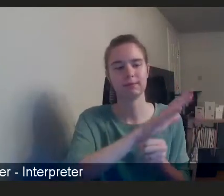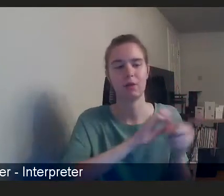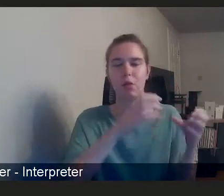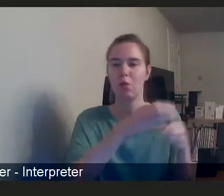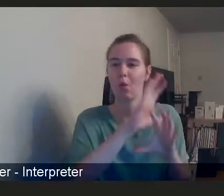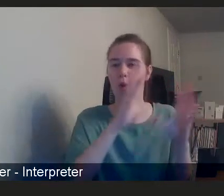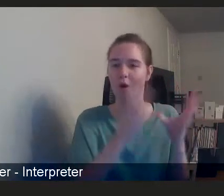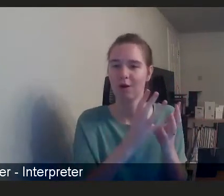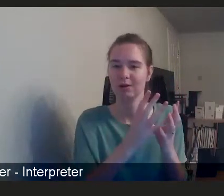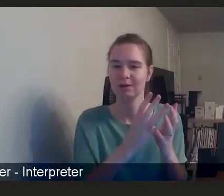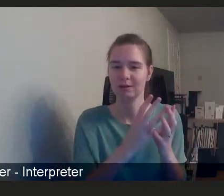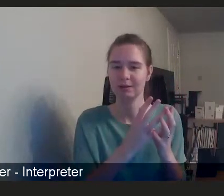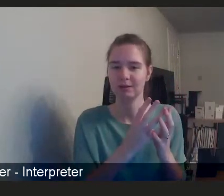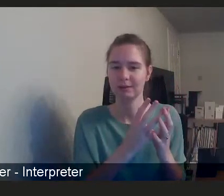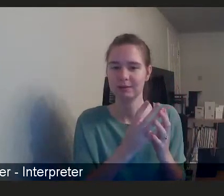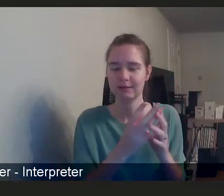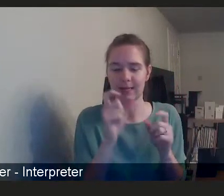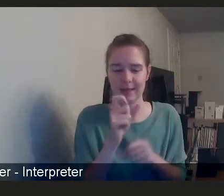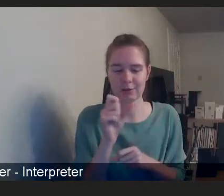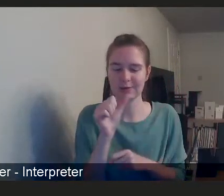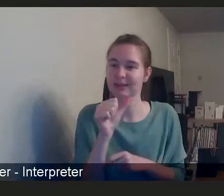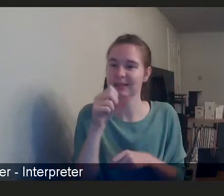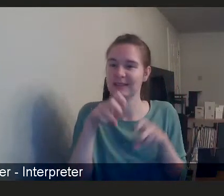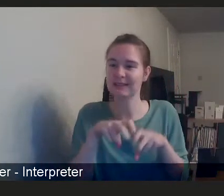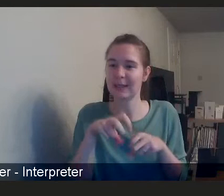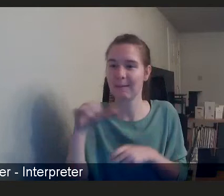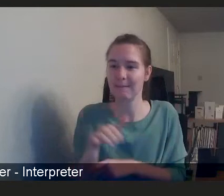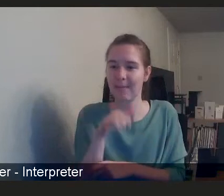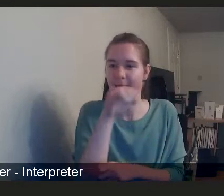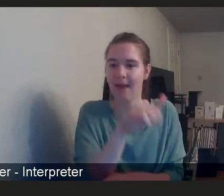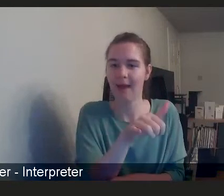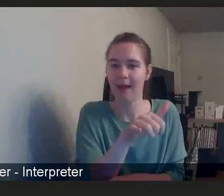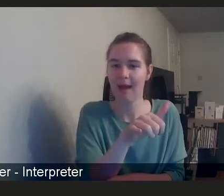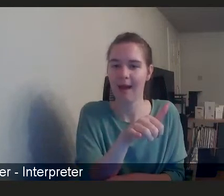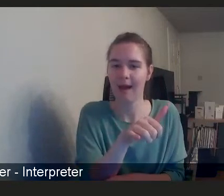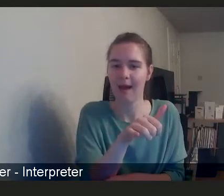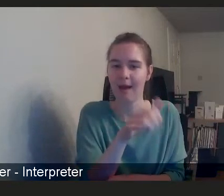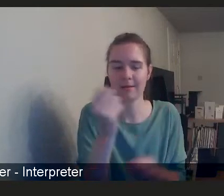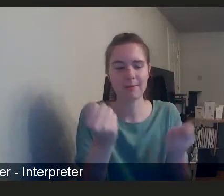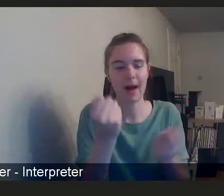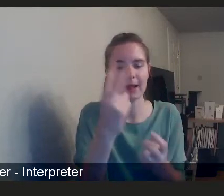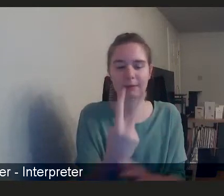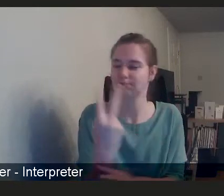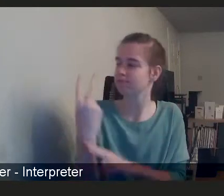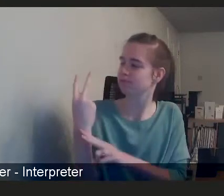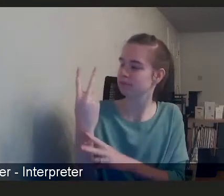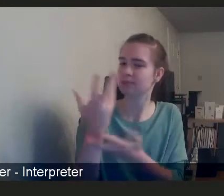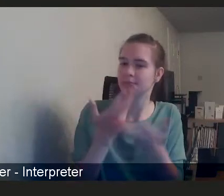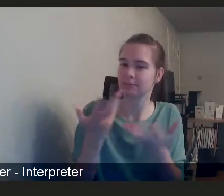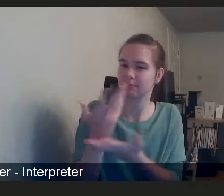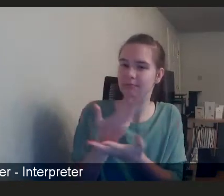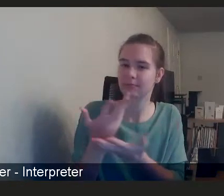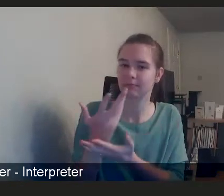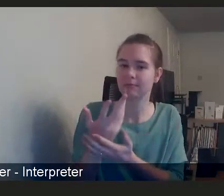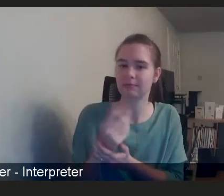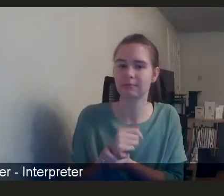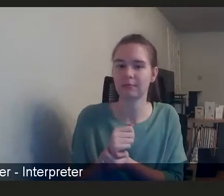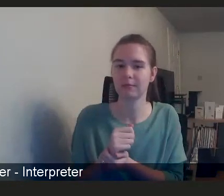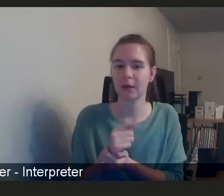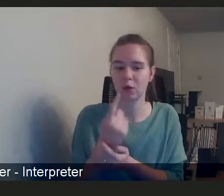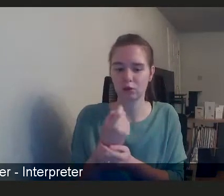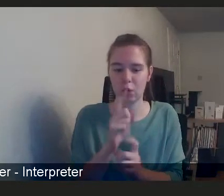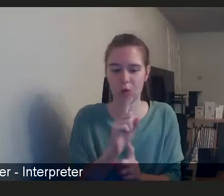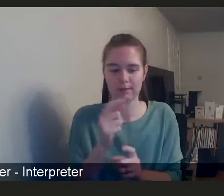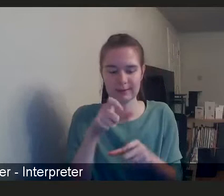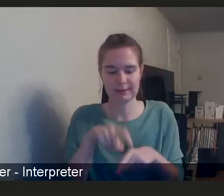little six seater planes and the pilot would turn round to us and everyone will be sitting just would be sitting on one side and say, no, no, you've got to spread